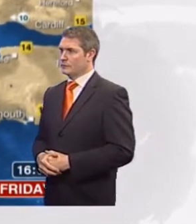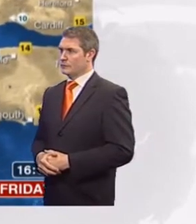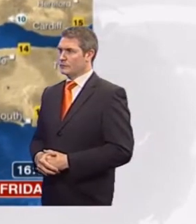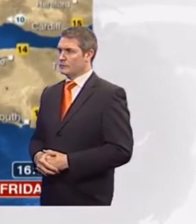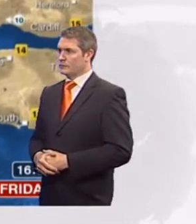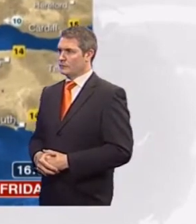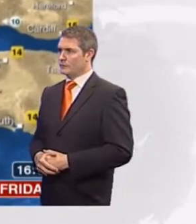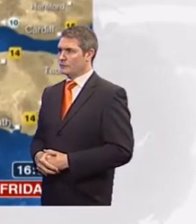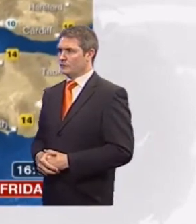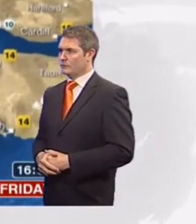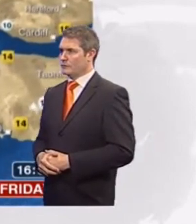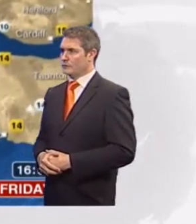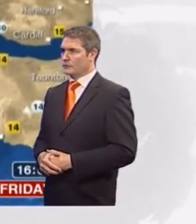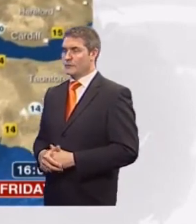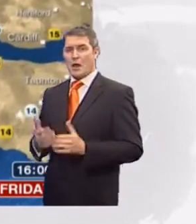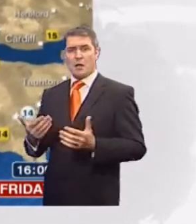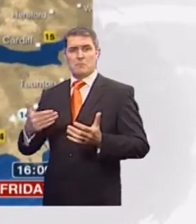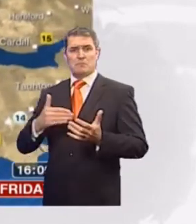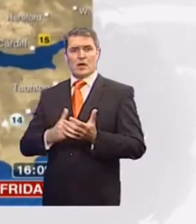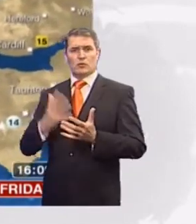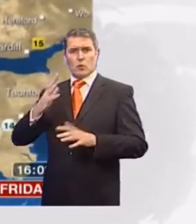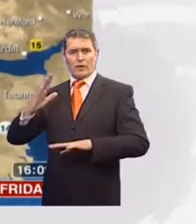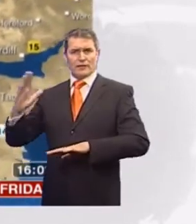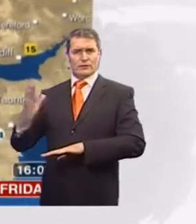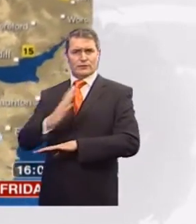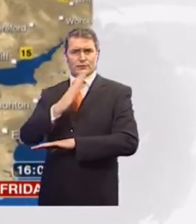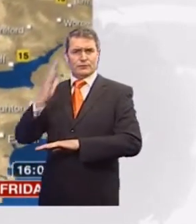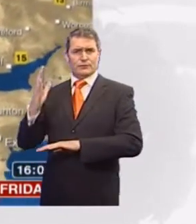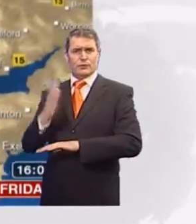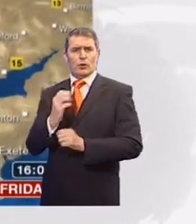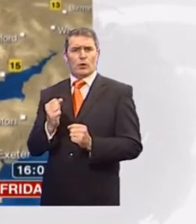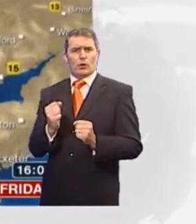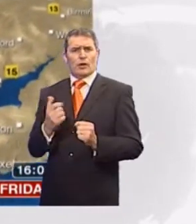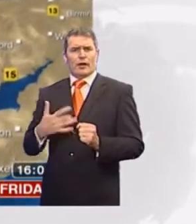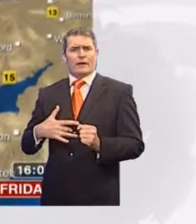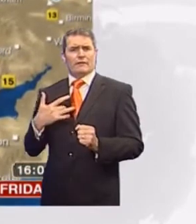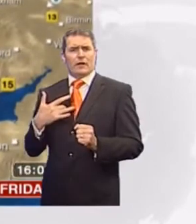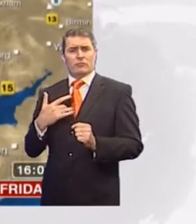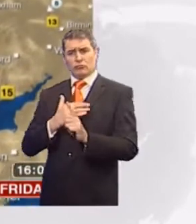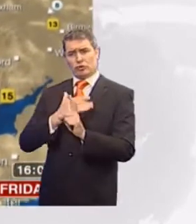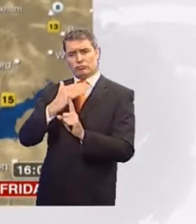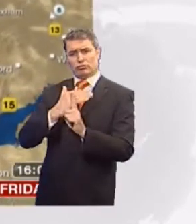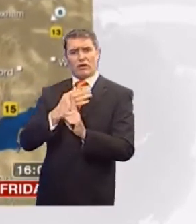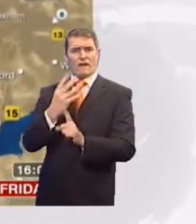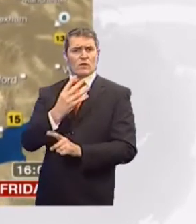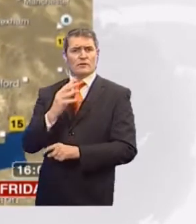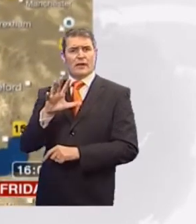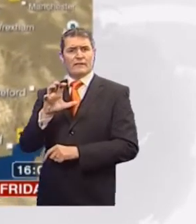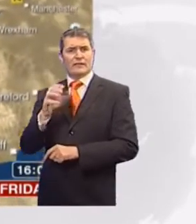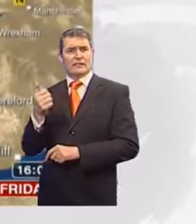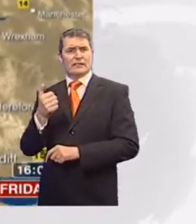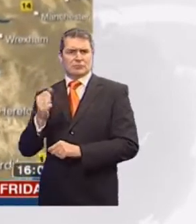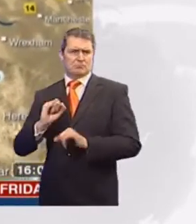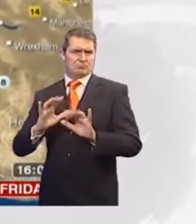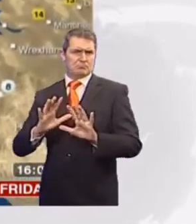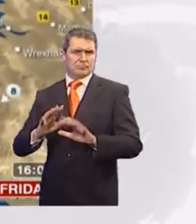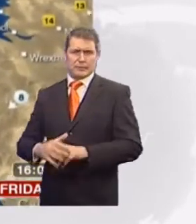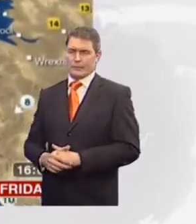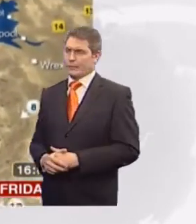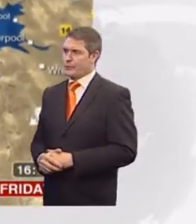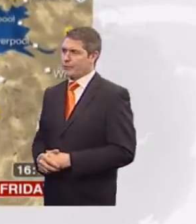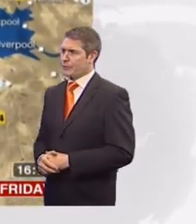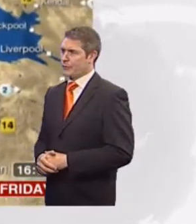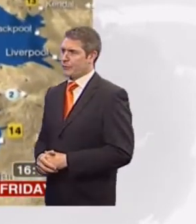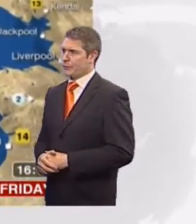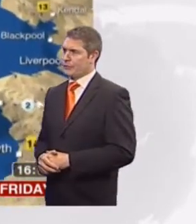a little bit. And yes, you've got that north-easterly wind, making it feel a little cool in the shade. But 14, 15 Celsius this time of year is not too bad in the slightest.